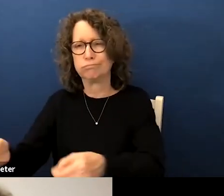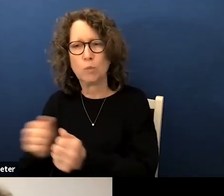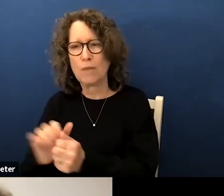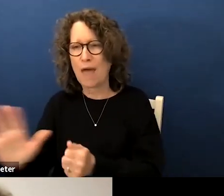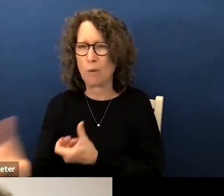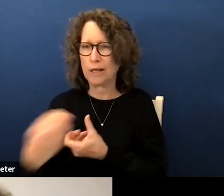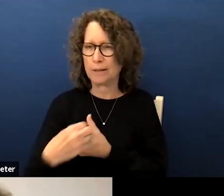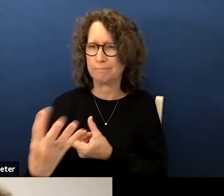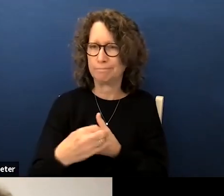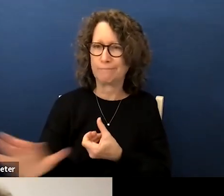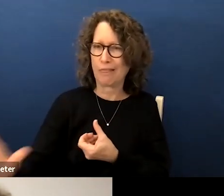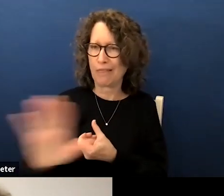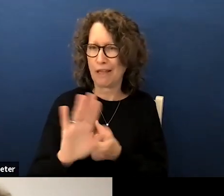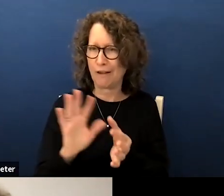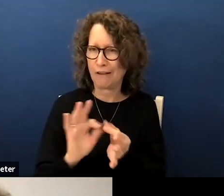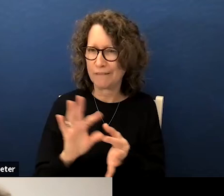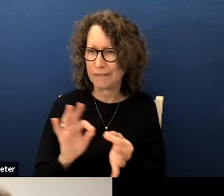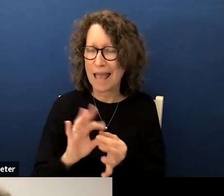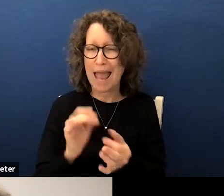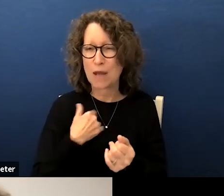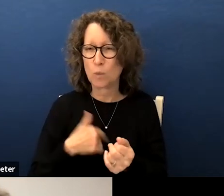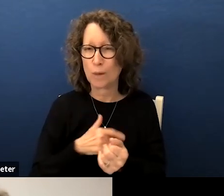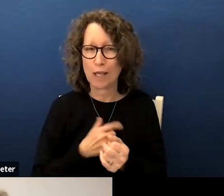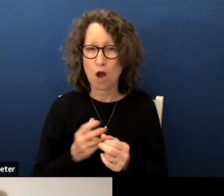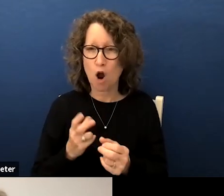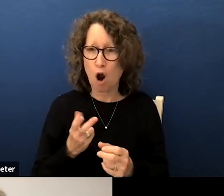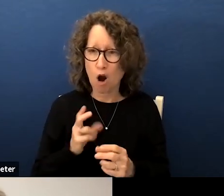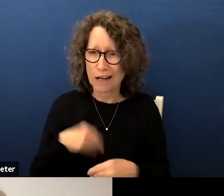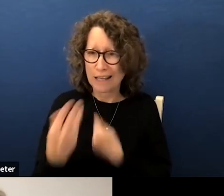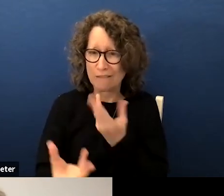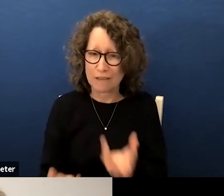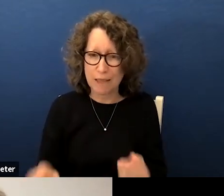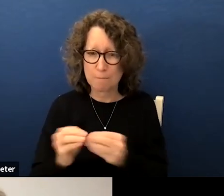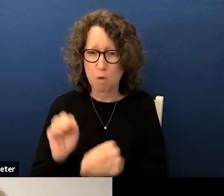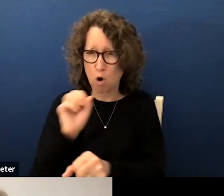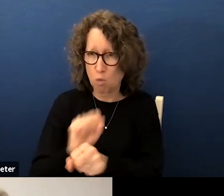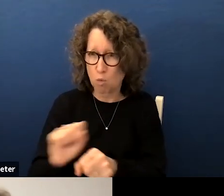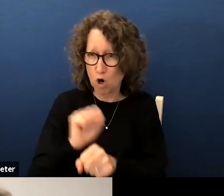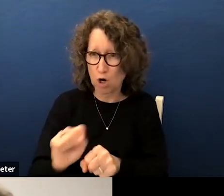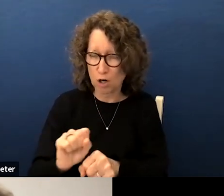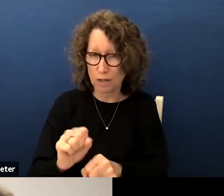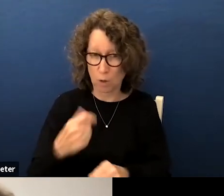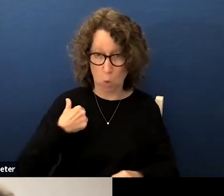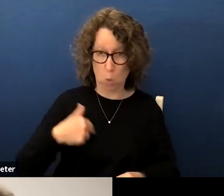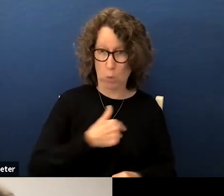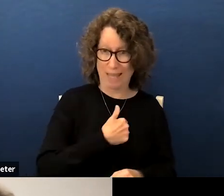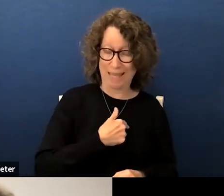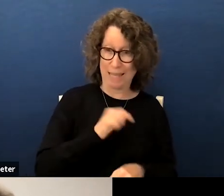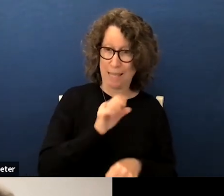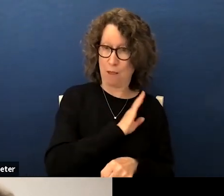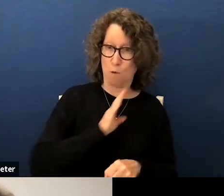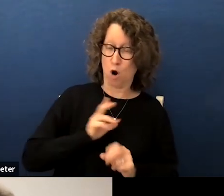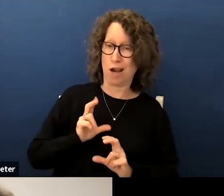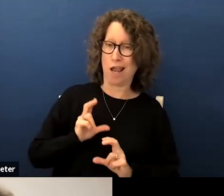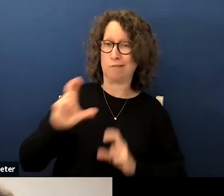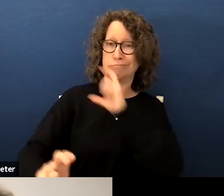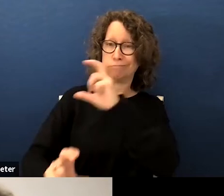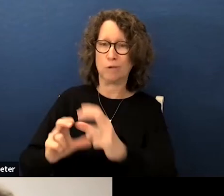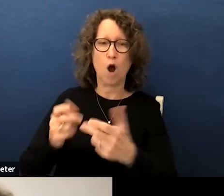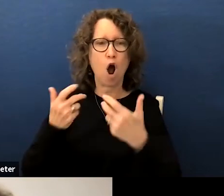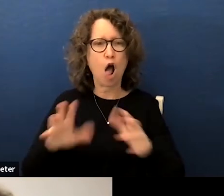their input and we're piling more work us to them I mean we're already doing